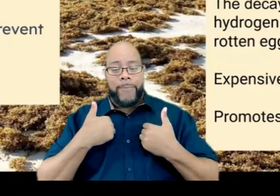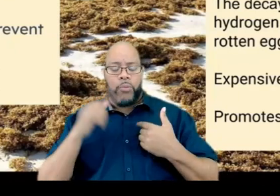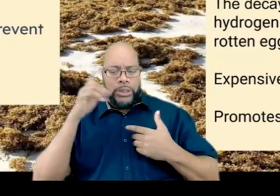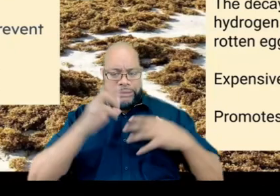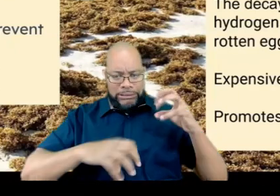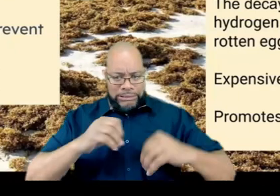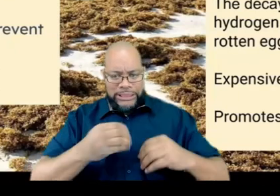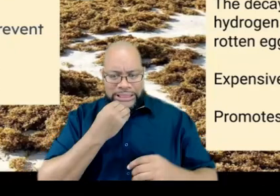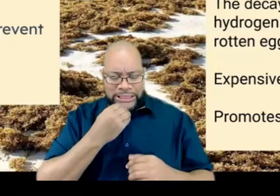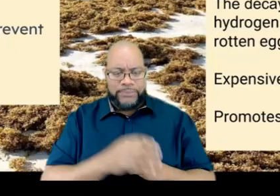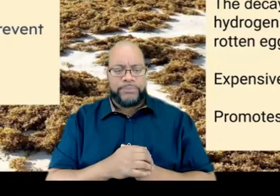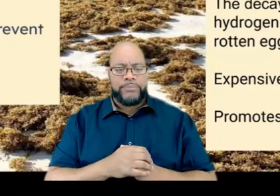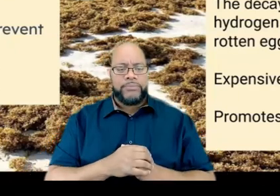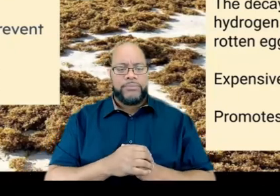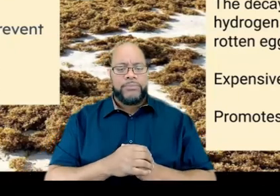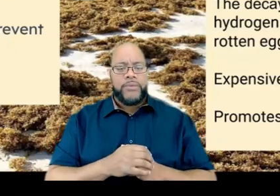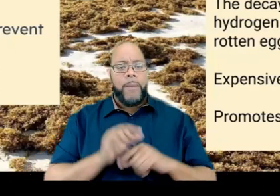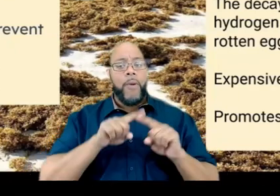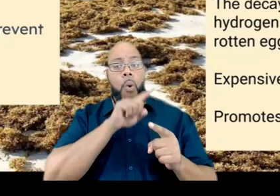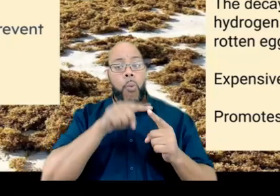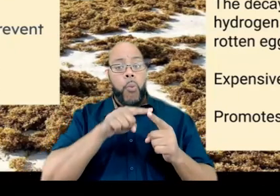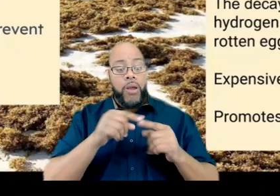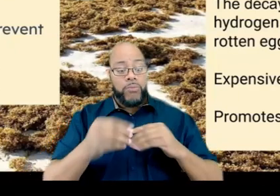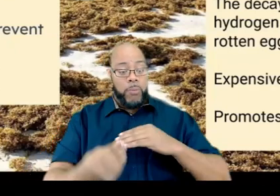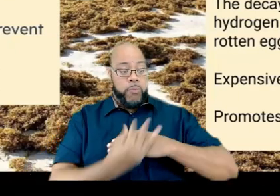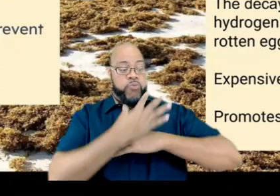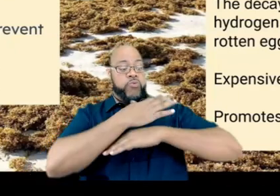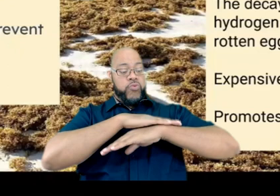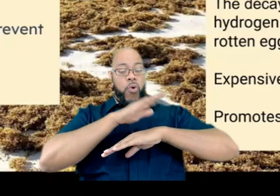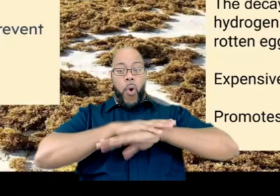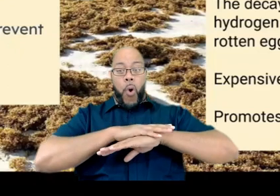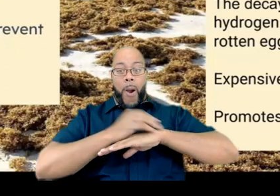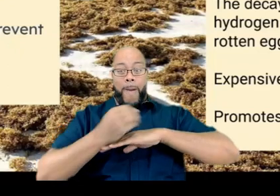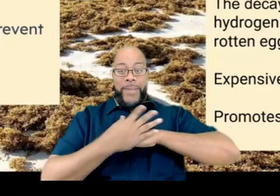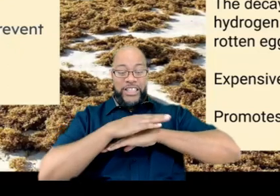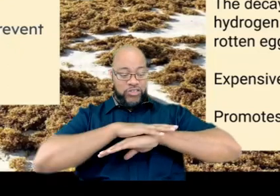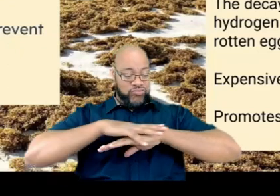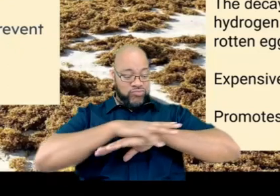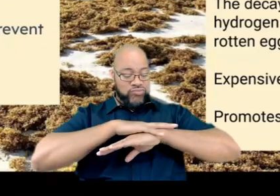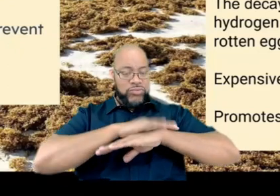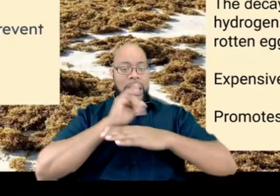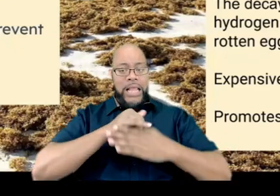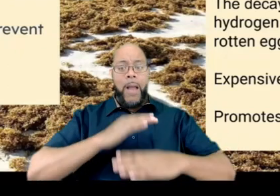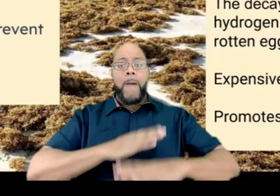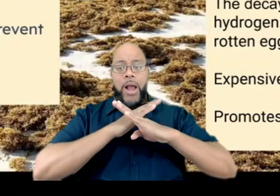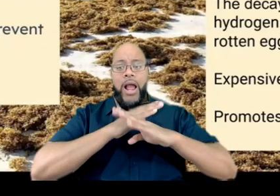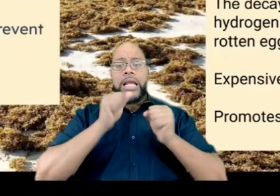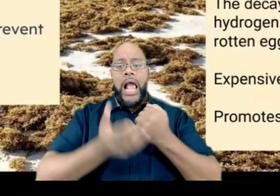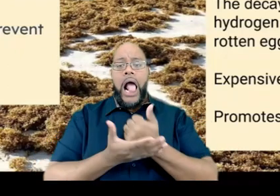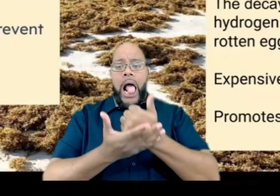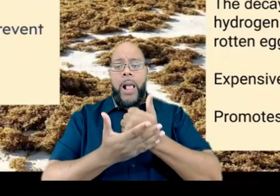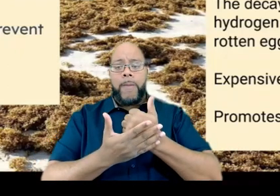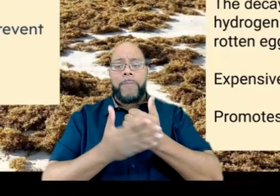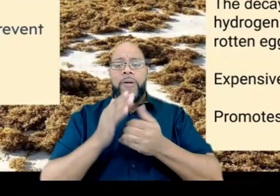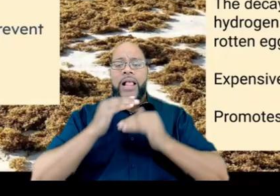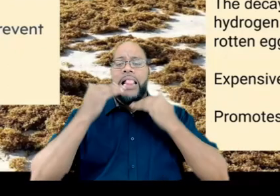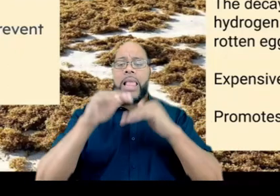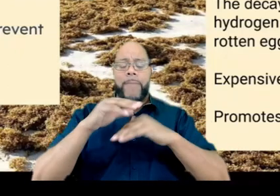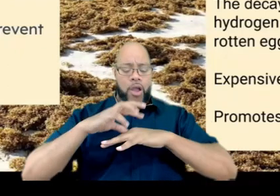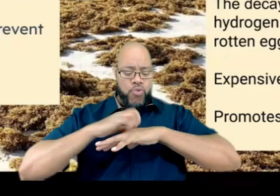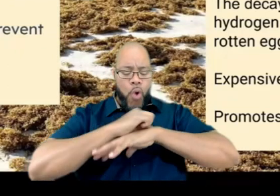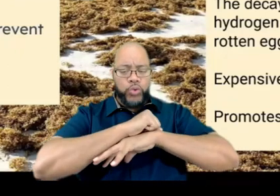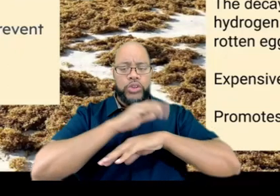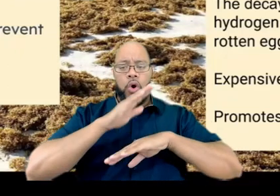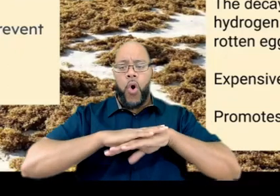eat it. But when Sargasm washes up on the shorelines, it serves as a protective barrier and it helps prevent erosion on coastal communities.